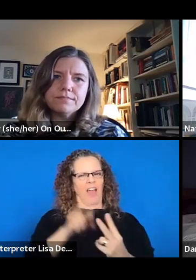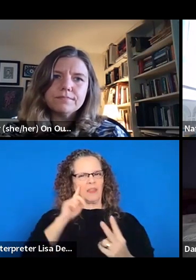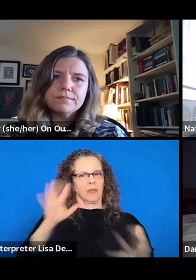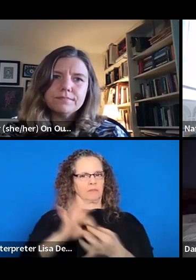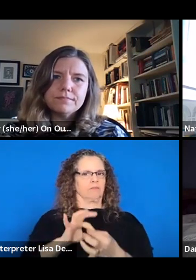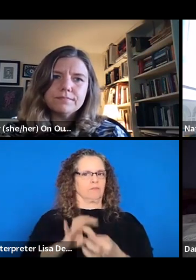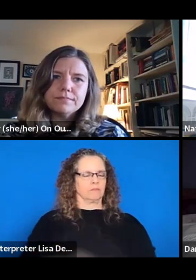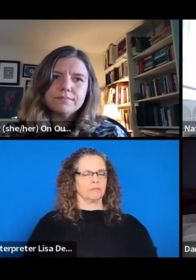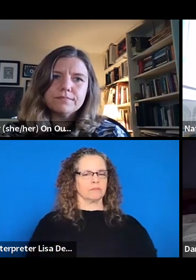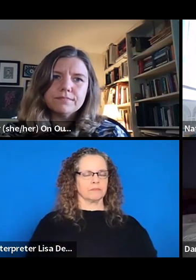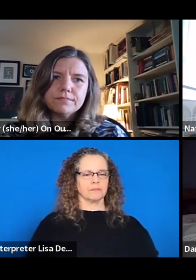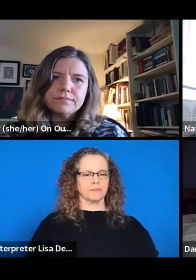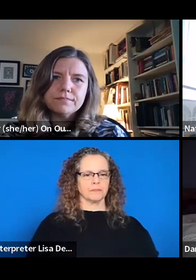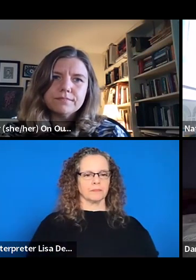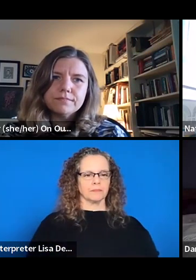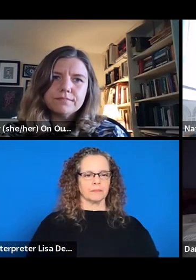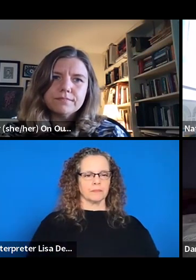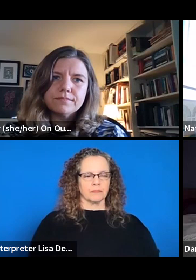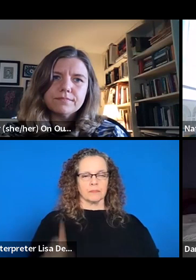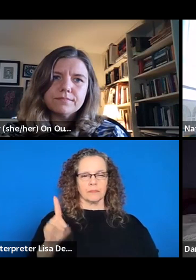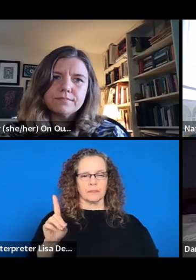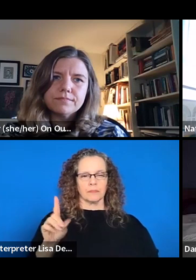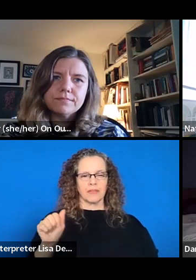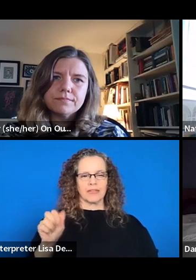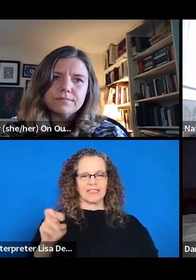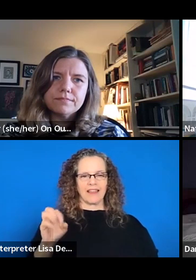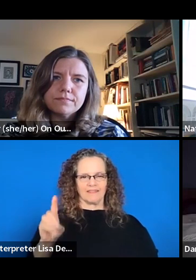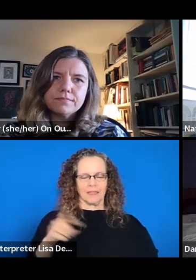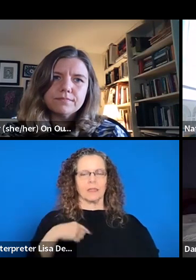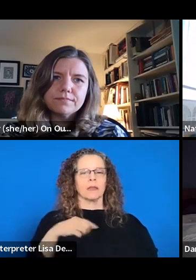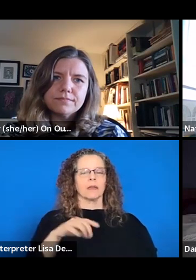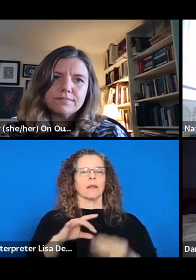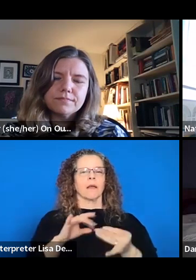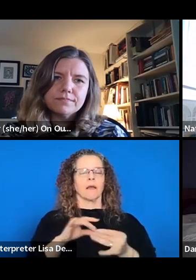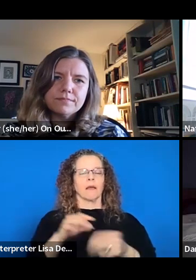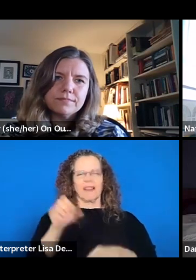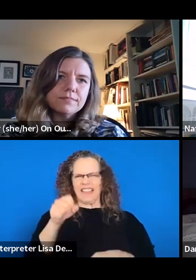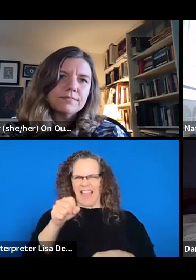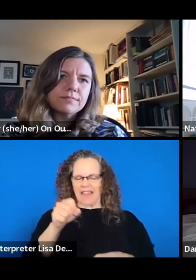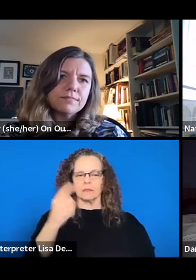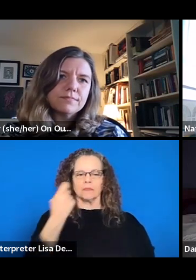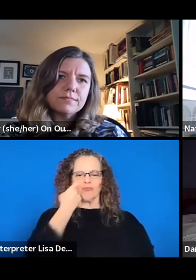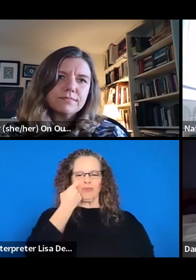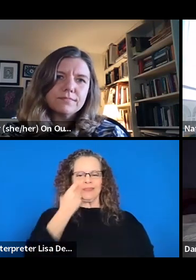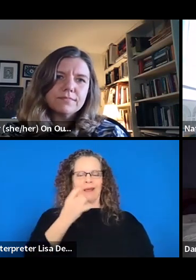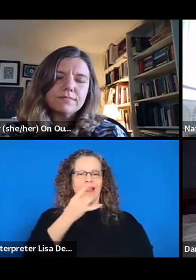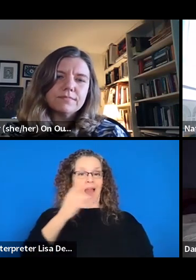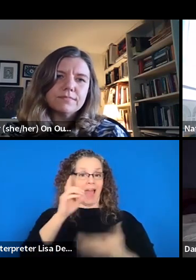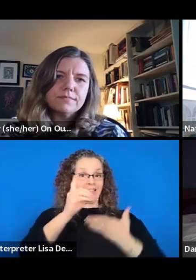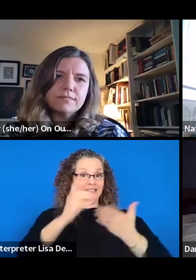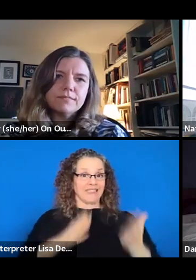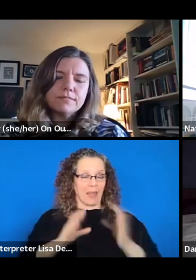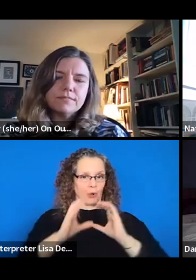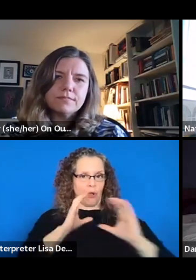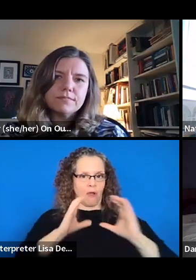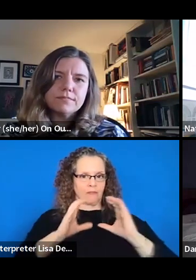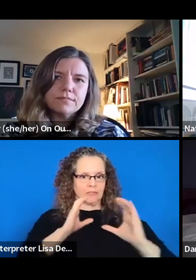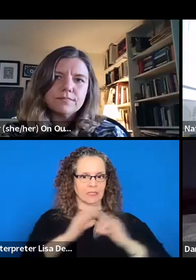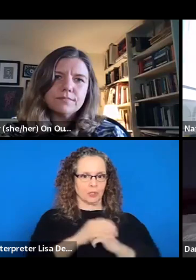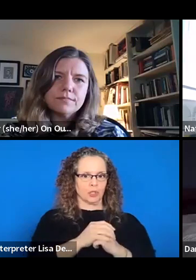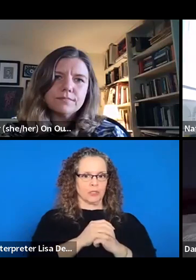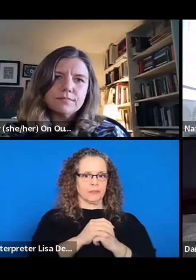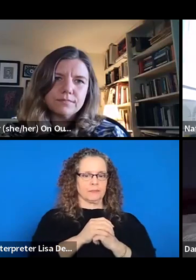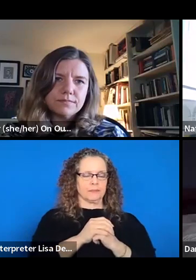Yeah, there's something, a lighting designer that we recently had a conversation with at Art in New York, illuminated,